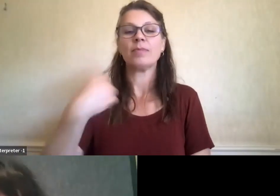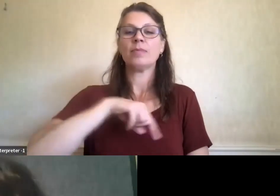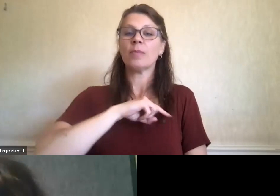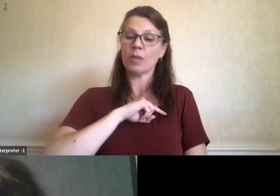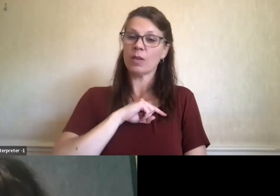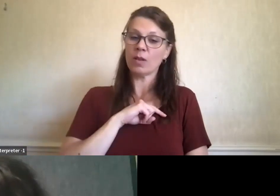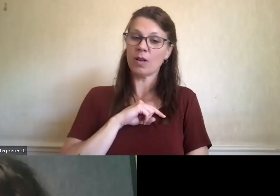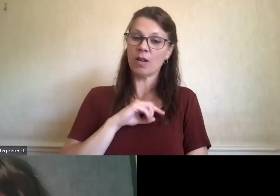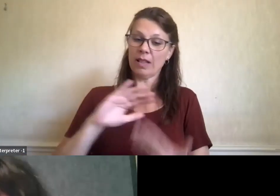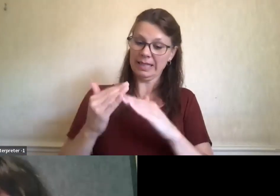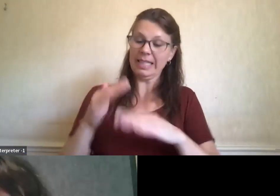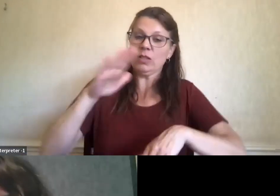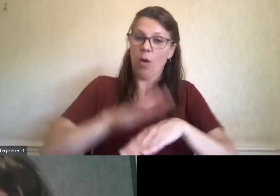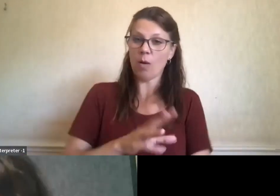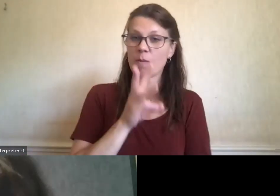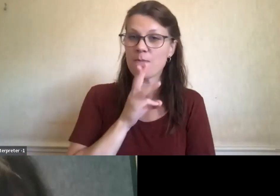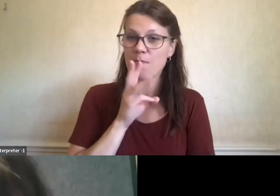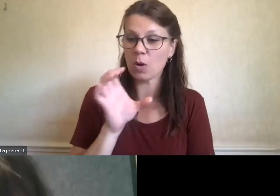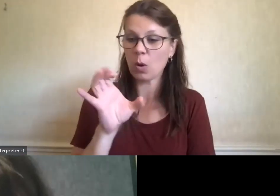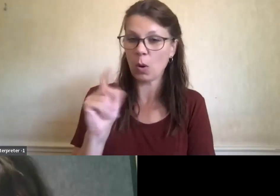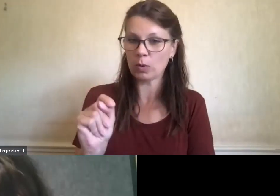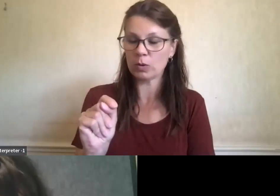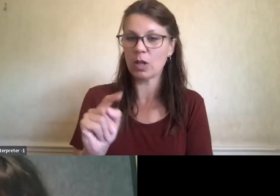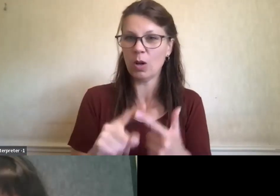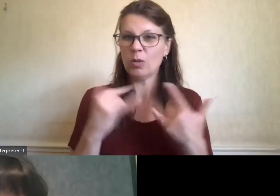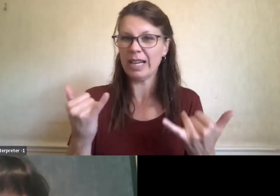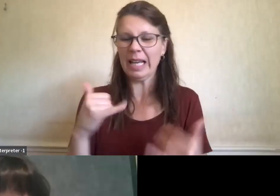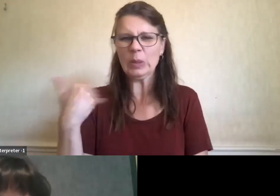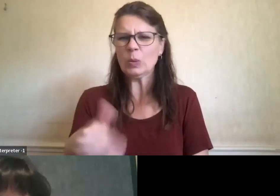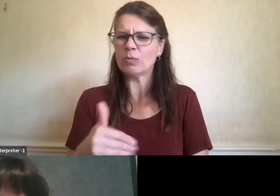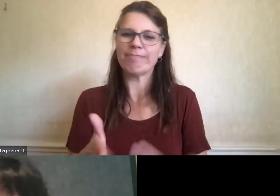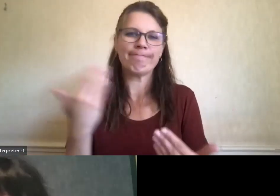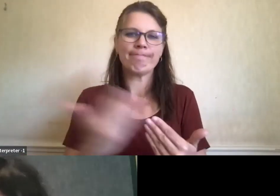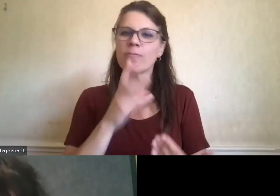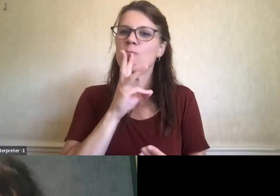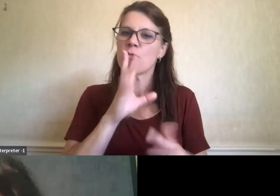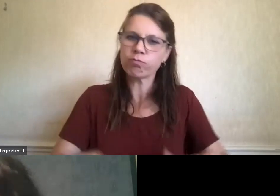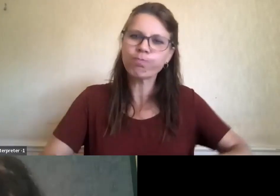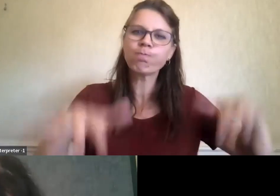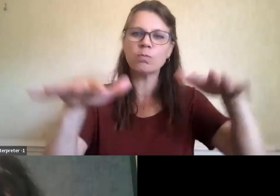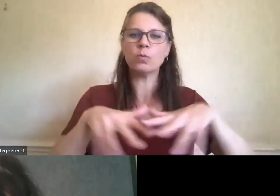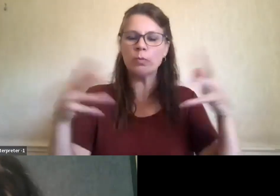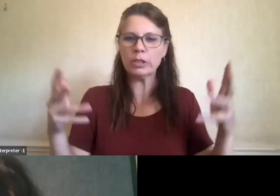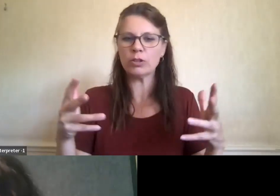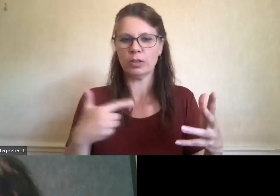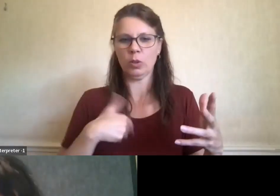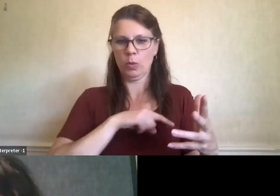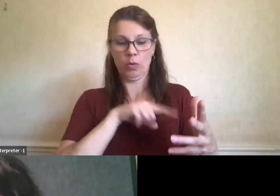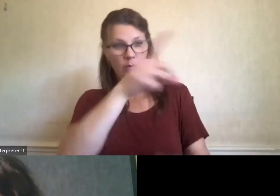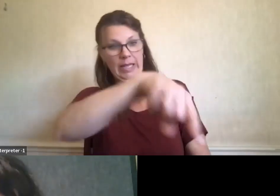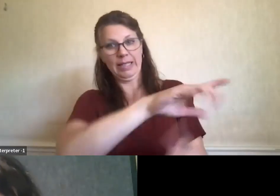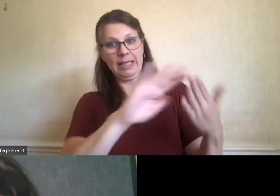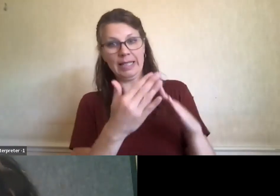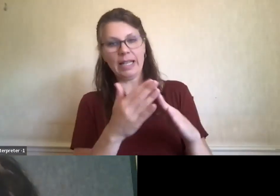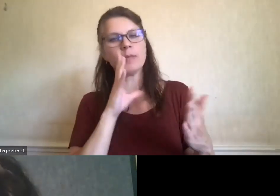And like many coastal cities, it's vulnerable to sea level rise and coastal flooding. So the city has been learning about this